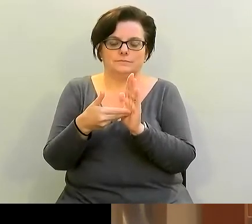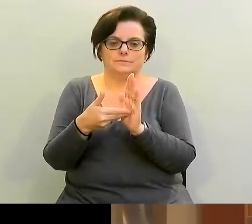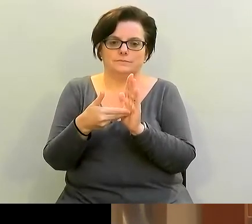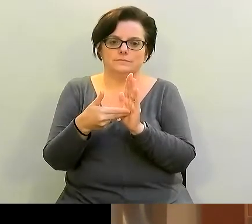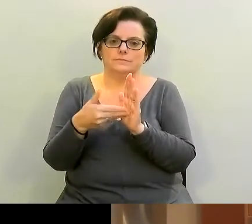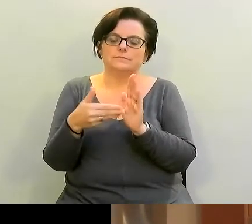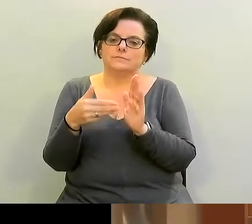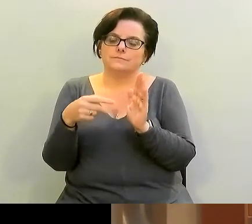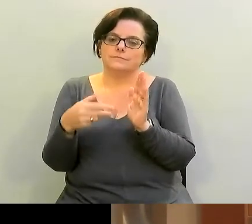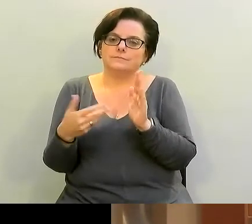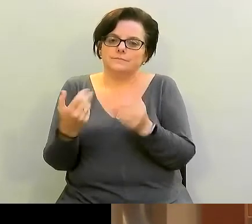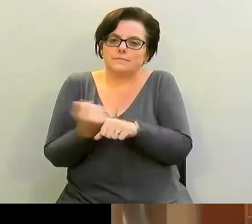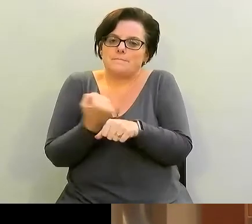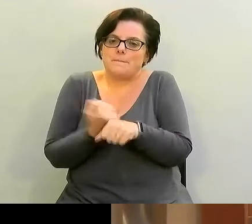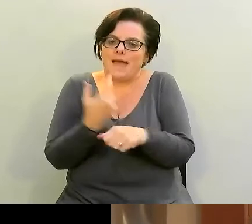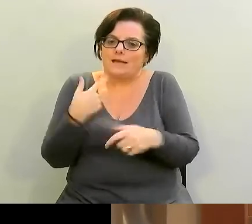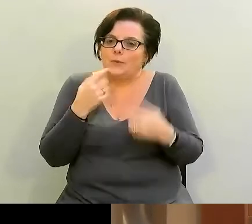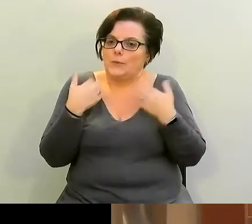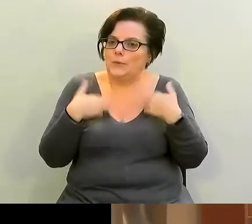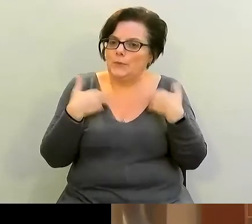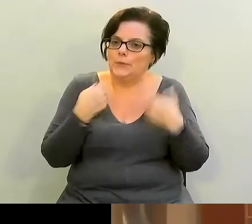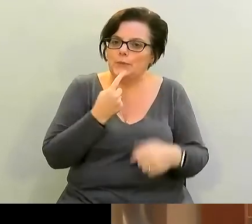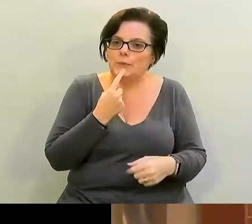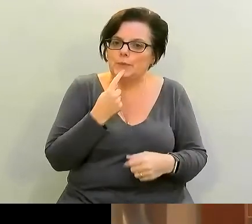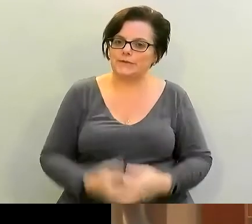interesting and exciting I'm just going to put this aside